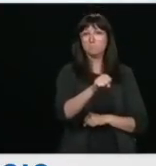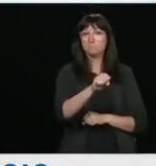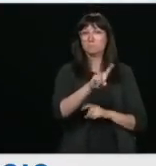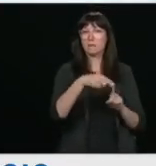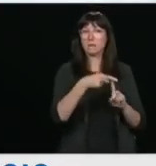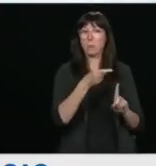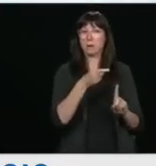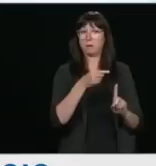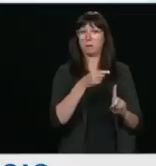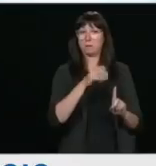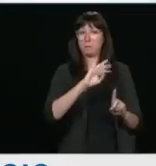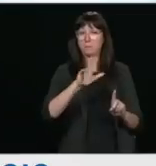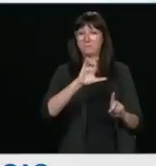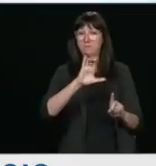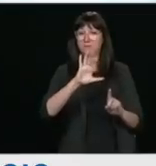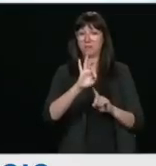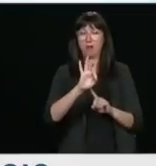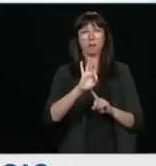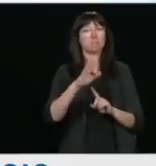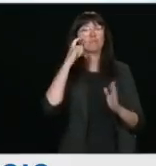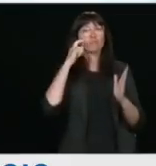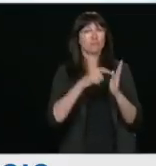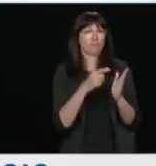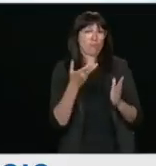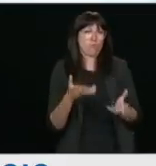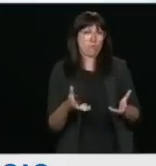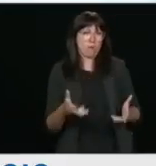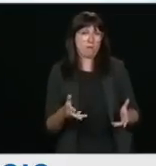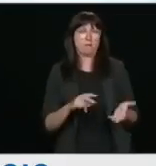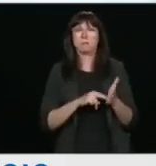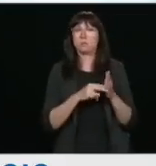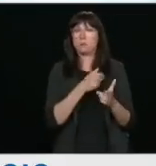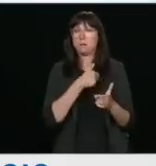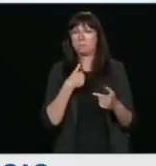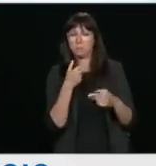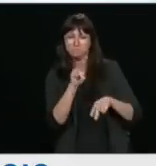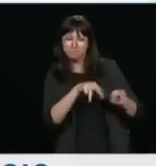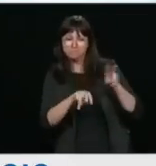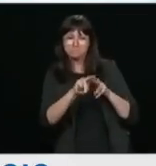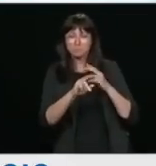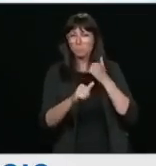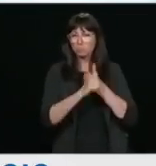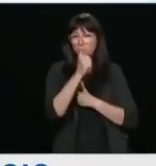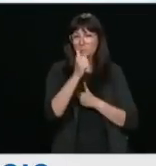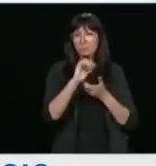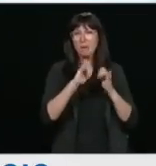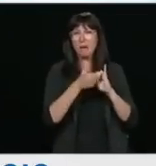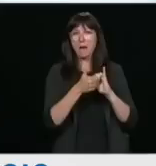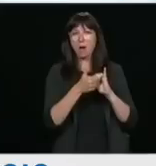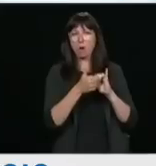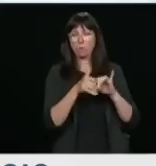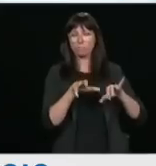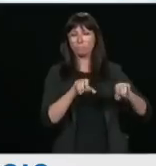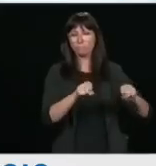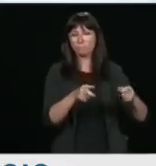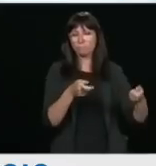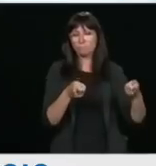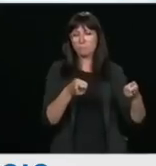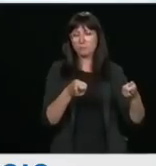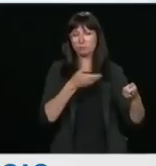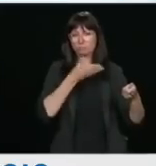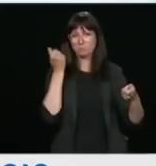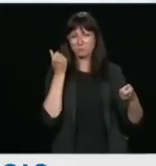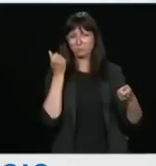that we were looking at ways in which these risks could be better managed through a legal